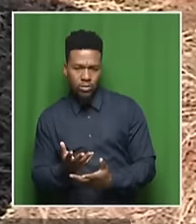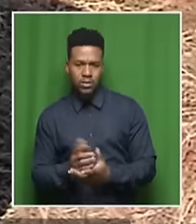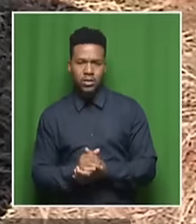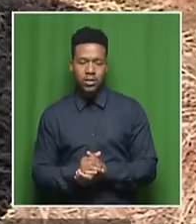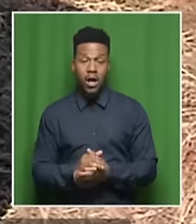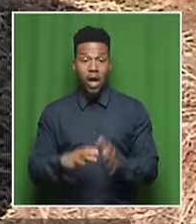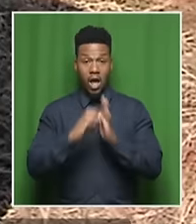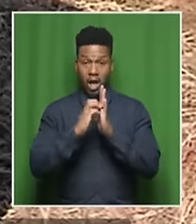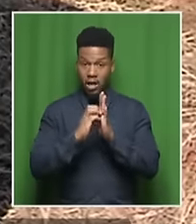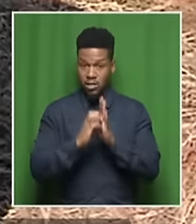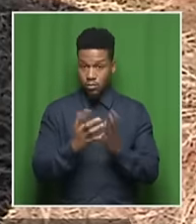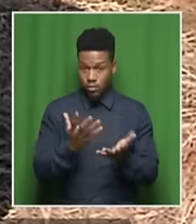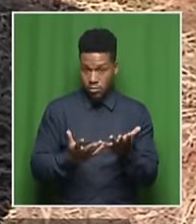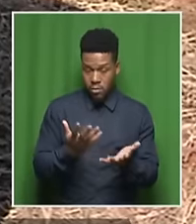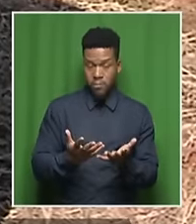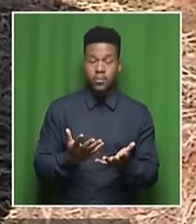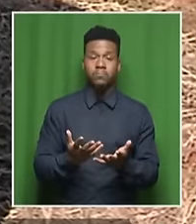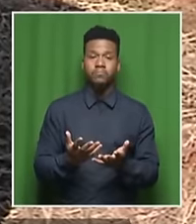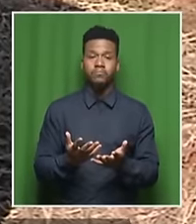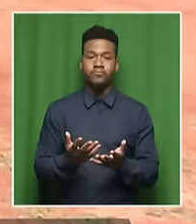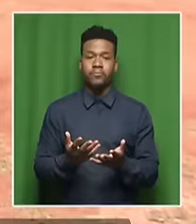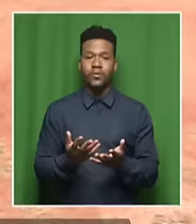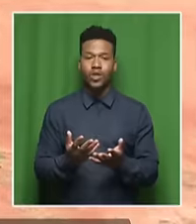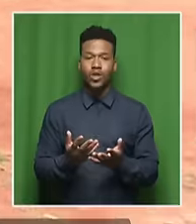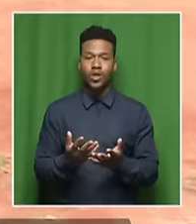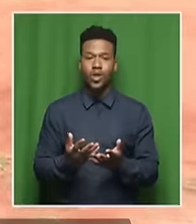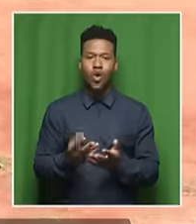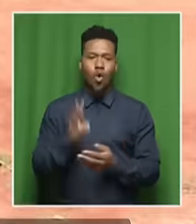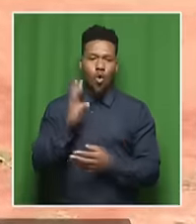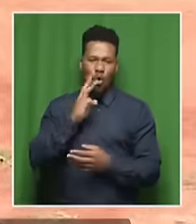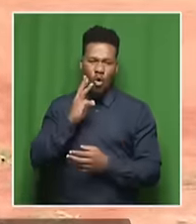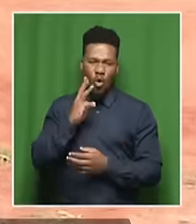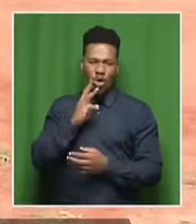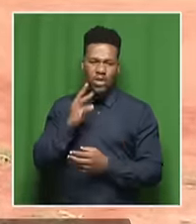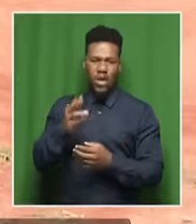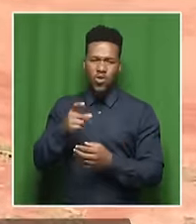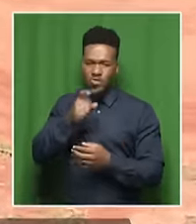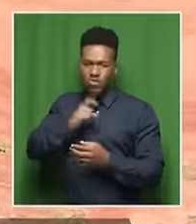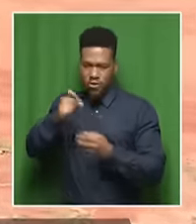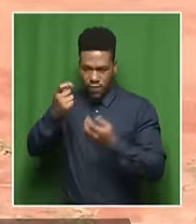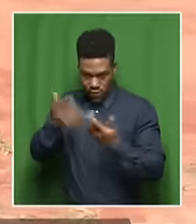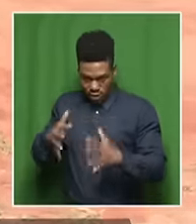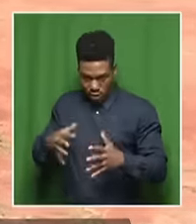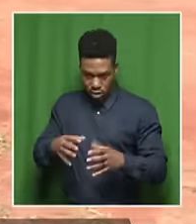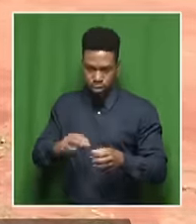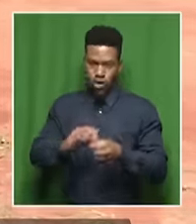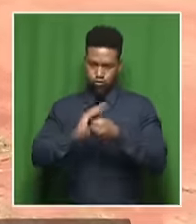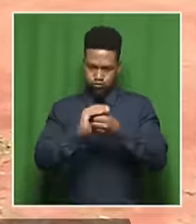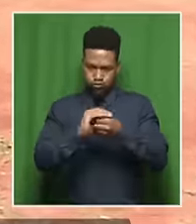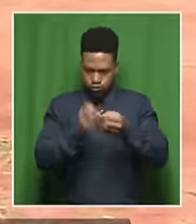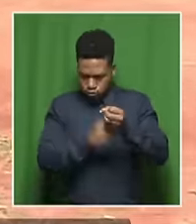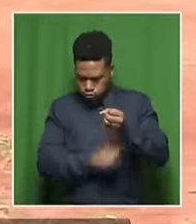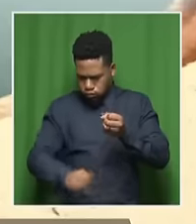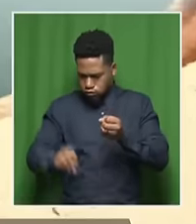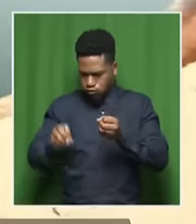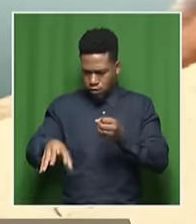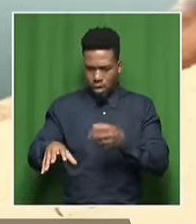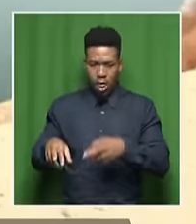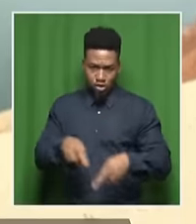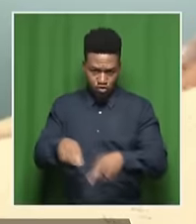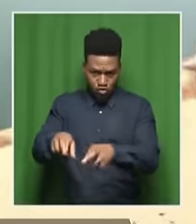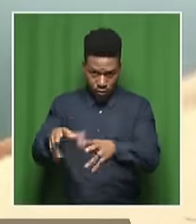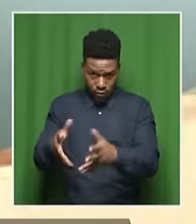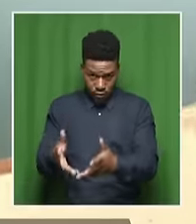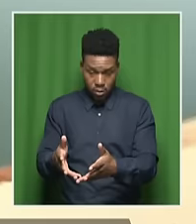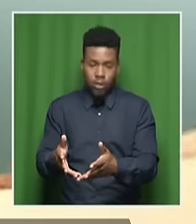can be made, let's just take an example of a wastewater works that's currently dumping untreated sewage into a river. We can measure that